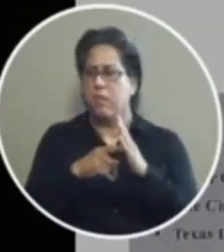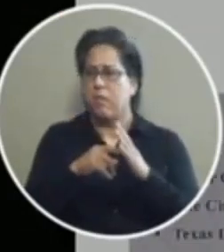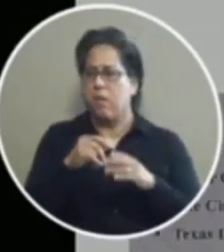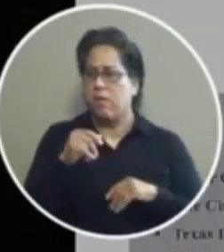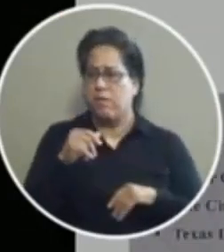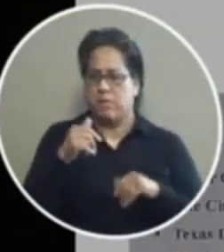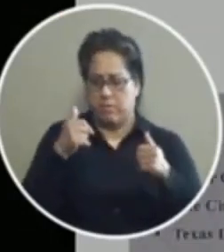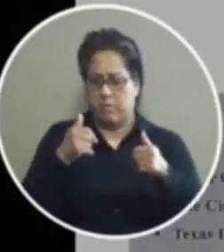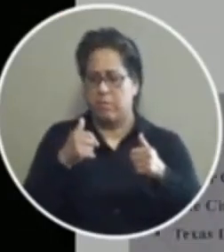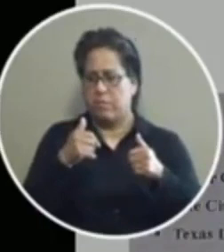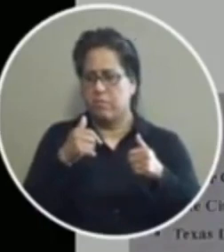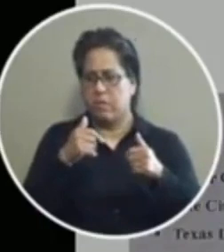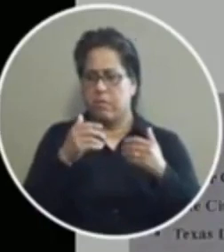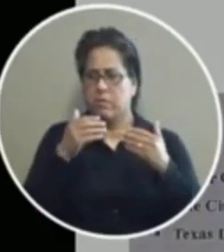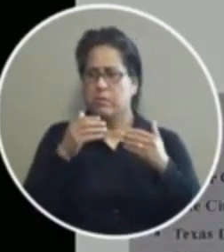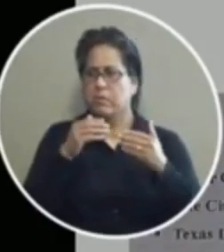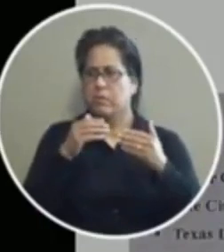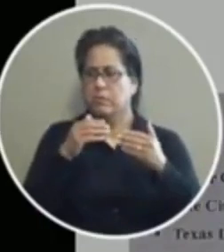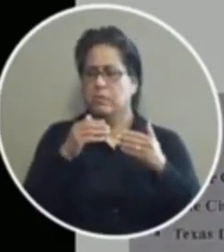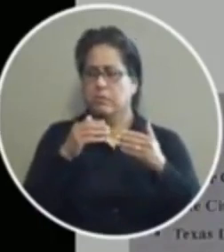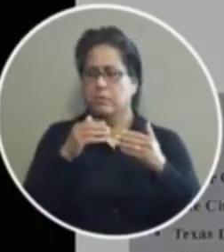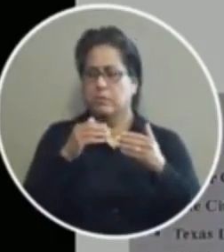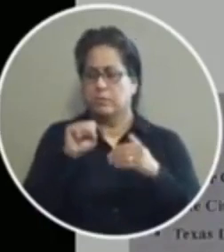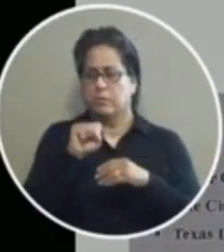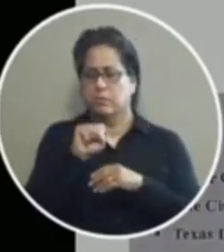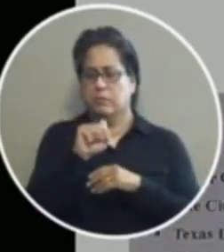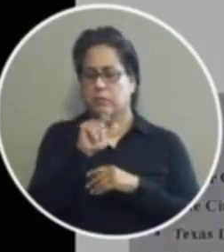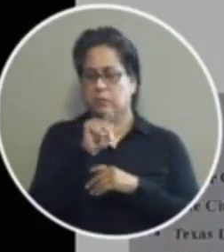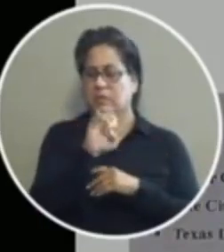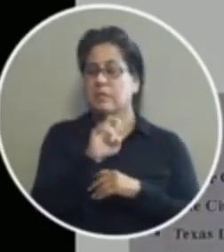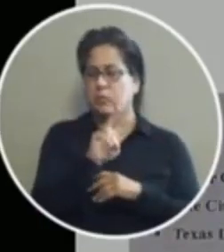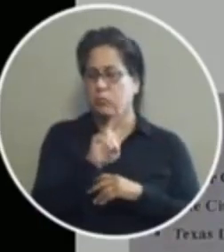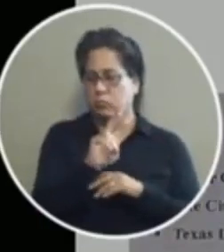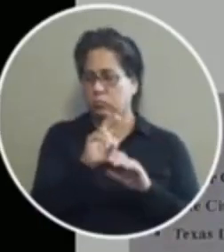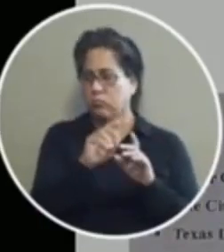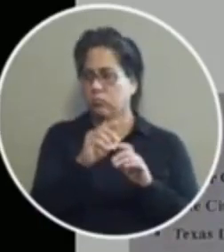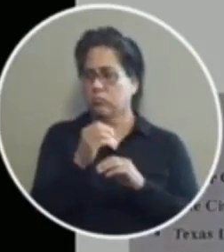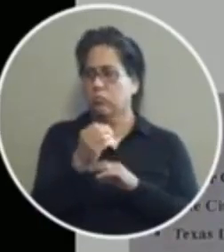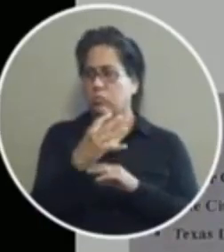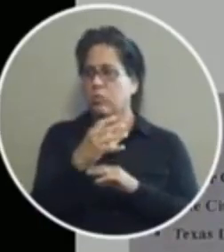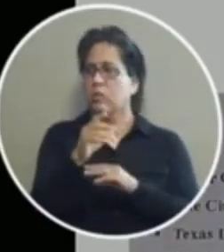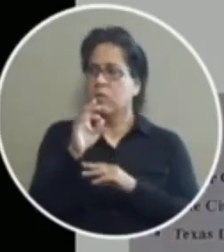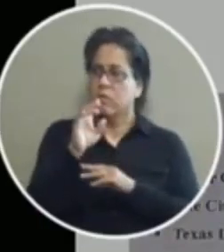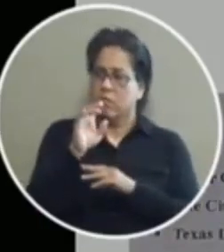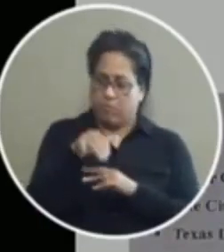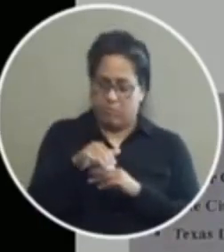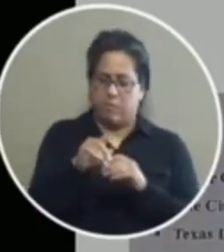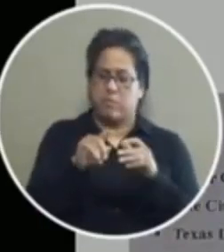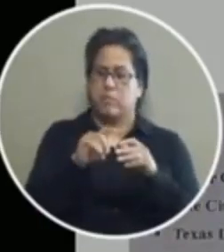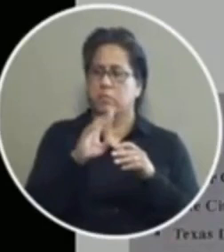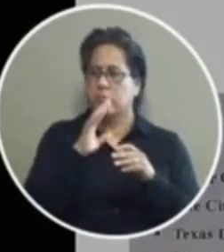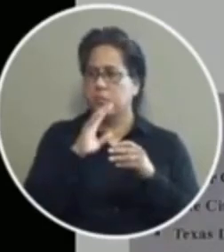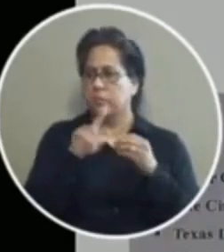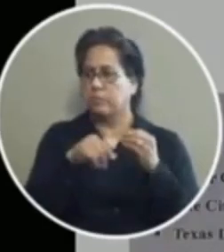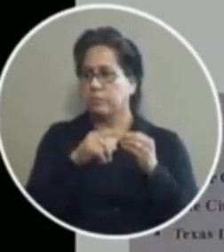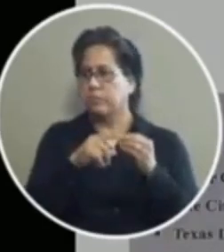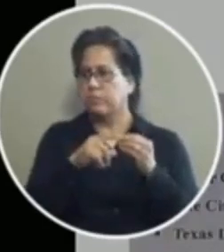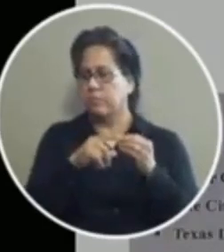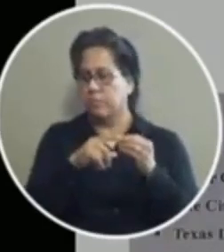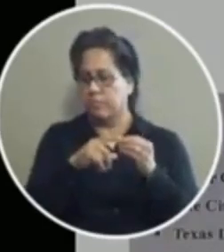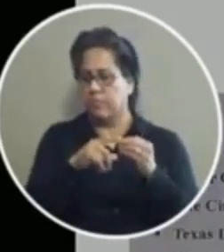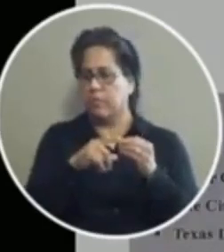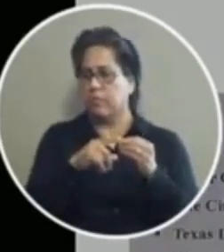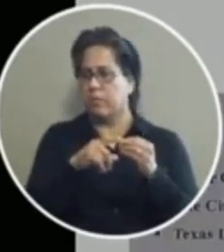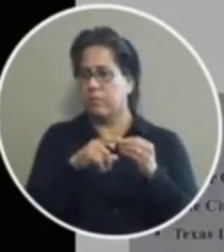can we're good yes we're on slide two okay um and that's the one that starts off harris county yes correct